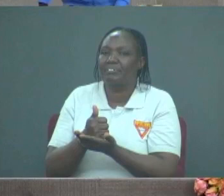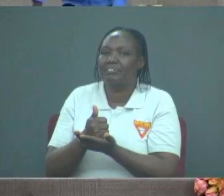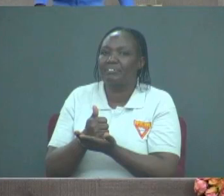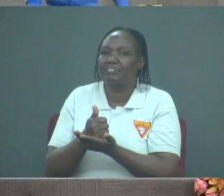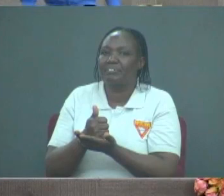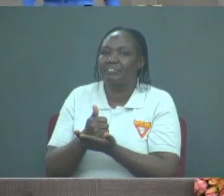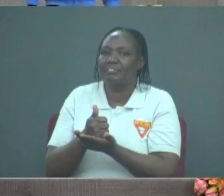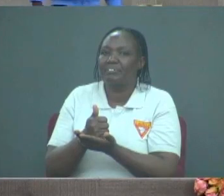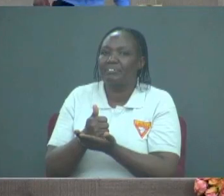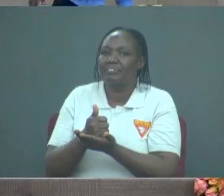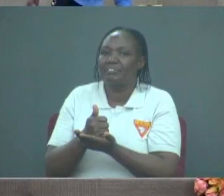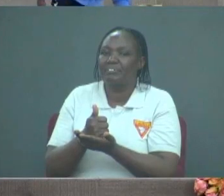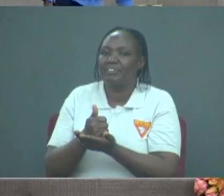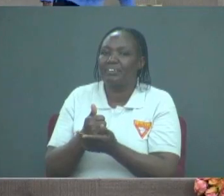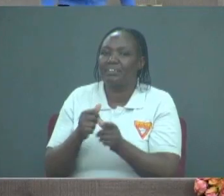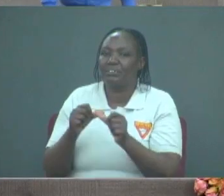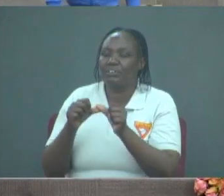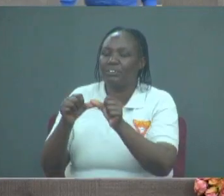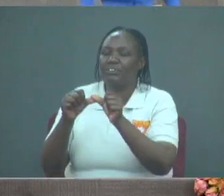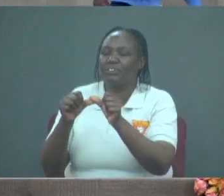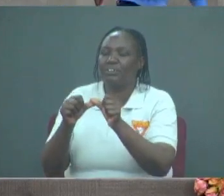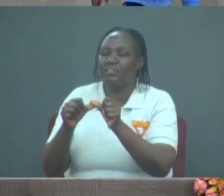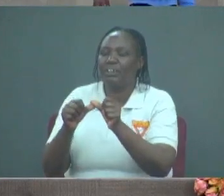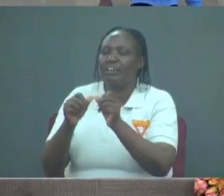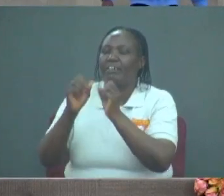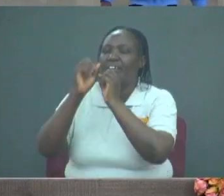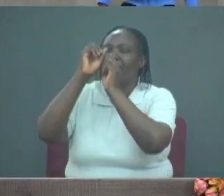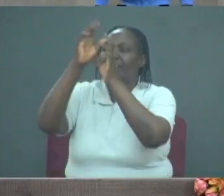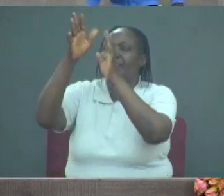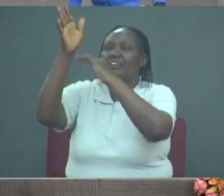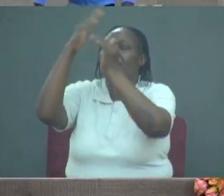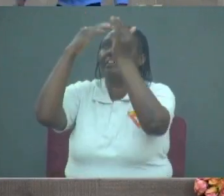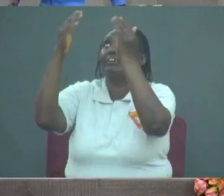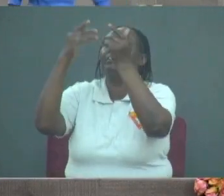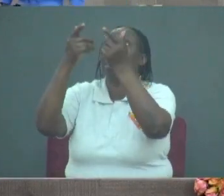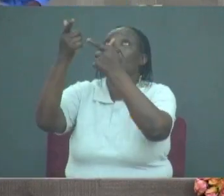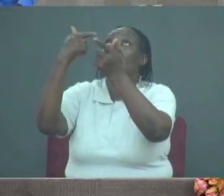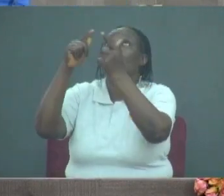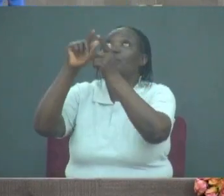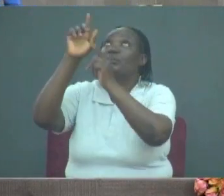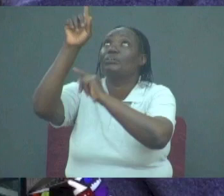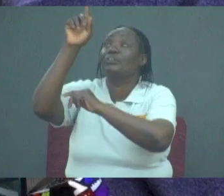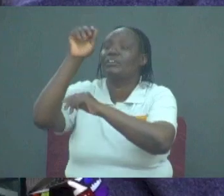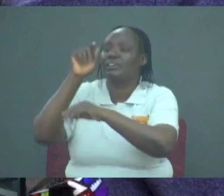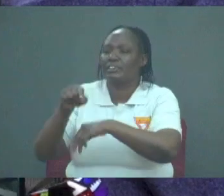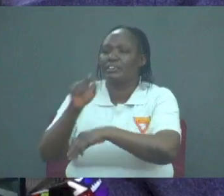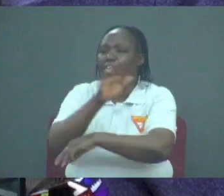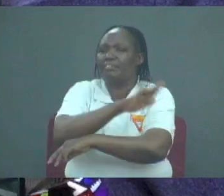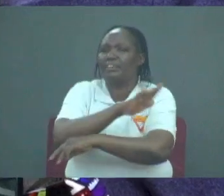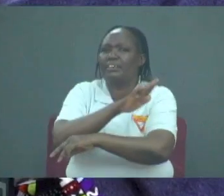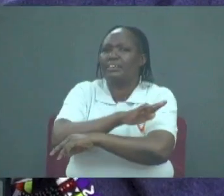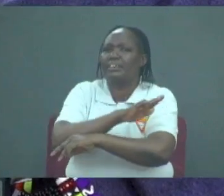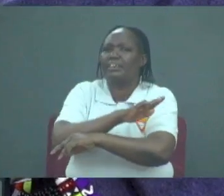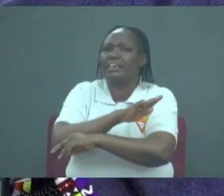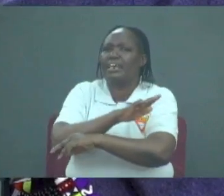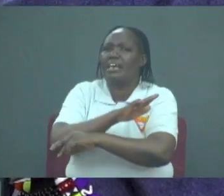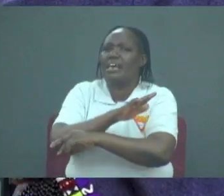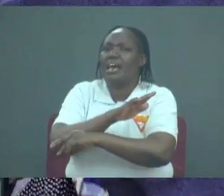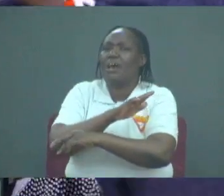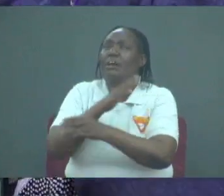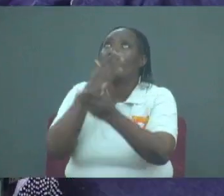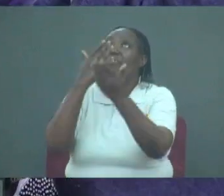amen let's pray father in heaven we come to you this afternoon with thanksgiving Lord in our hearts